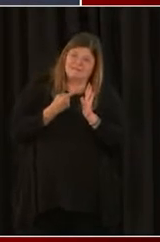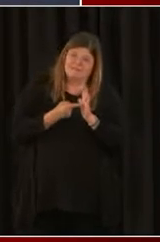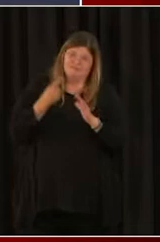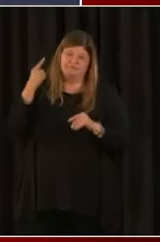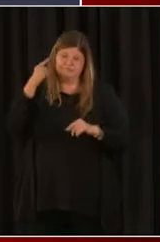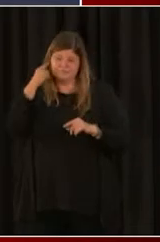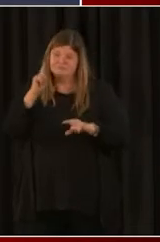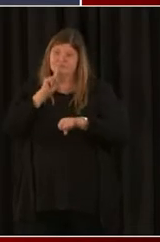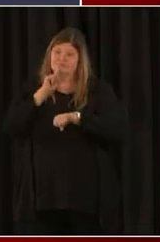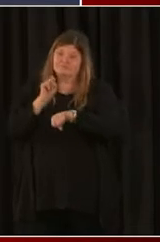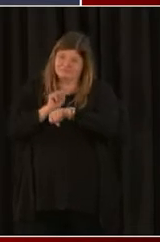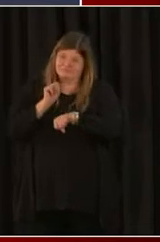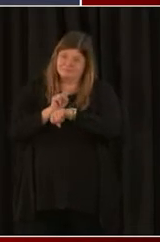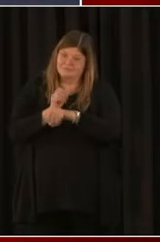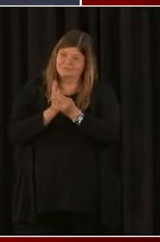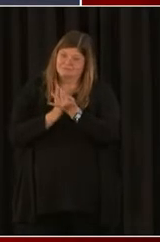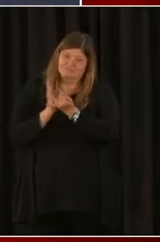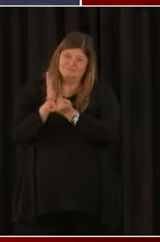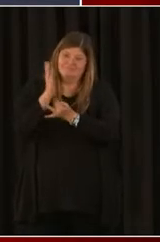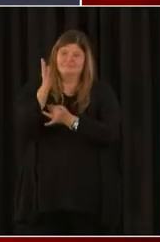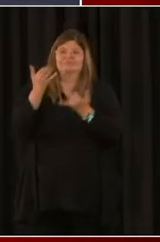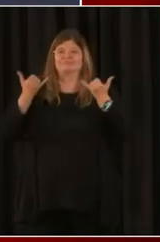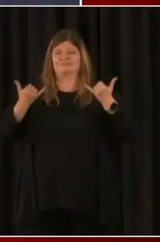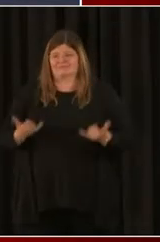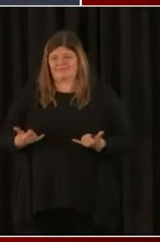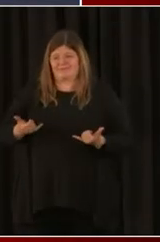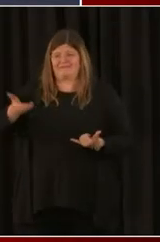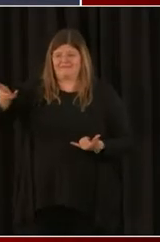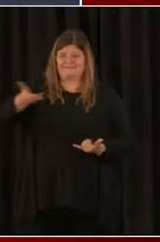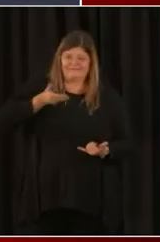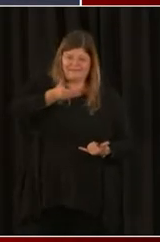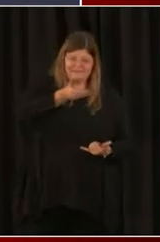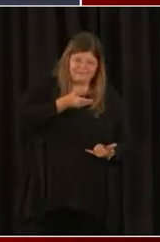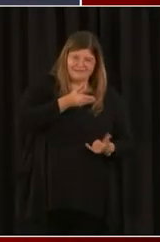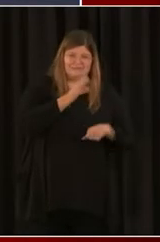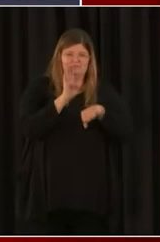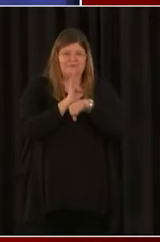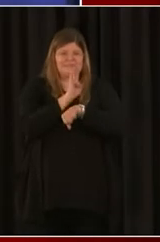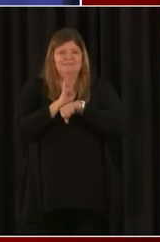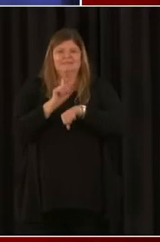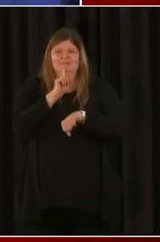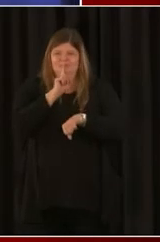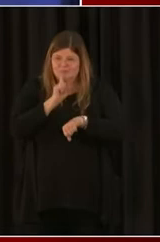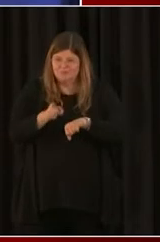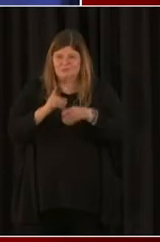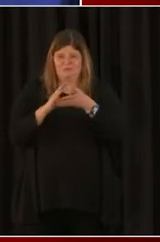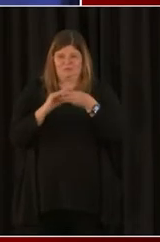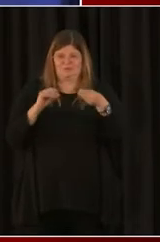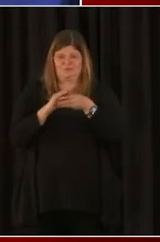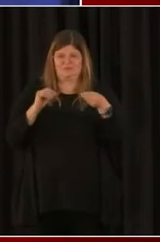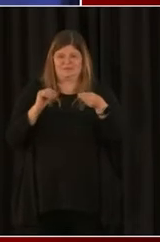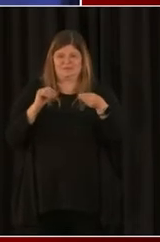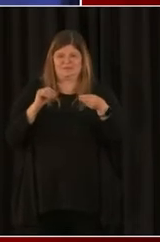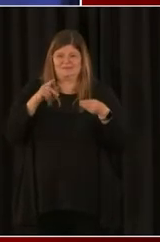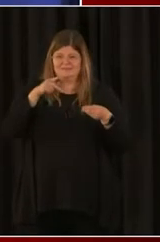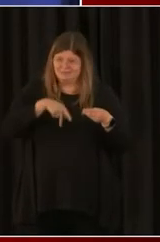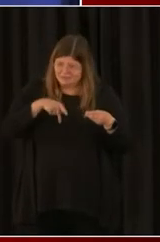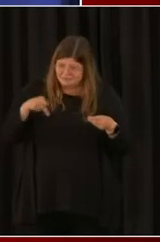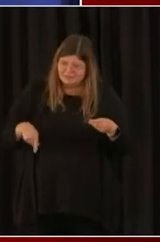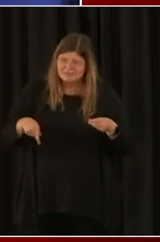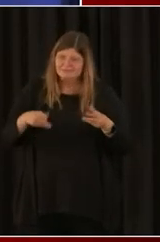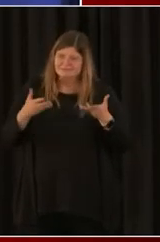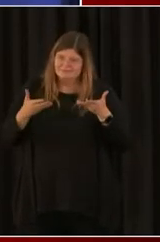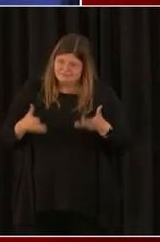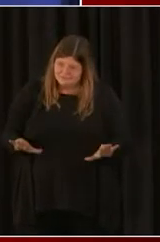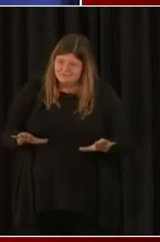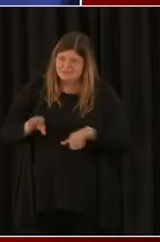it. And so the Deputy Mayor has invited some businesses to come and talk about their actual experiences with PPP and maybe to get some advice from some